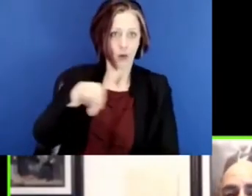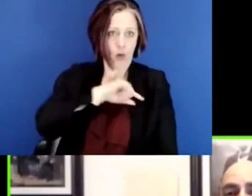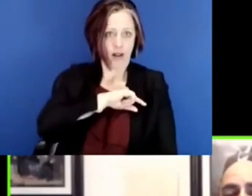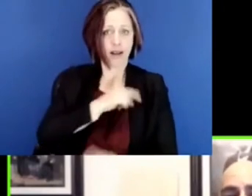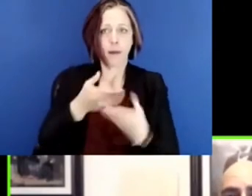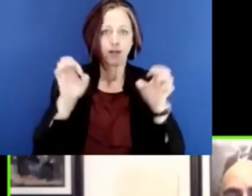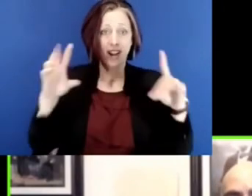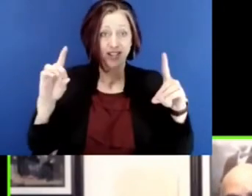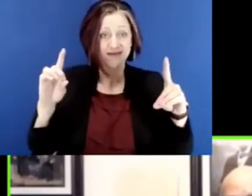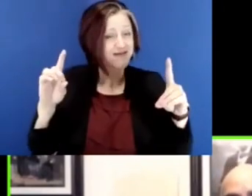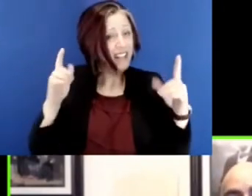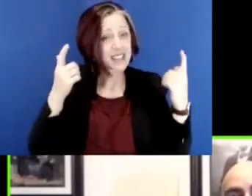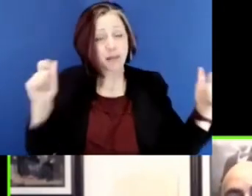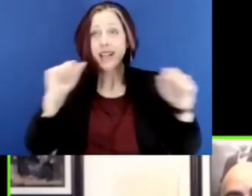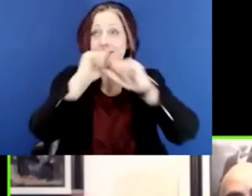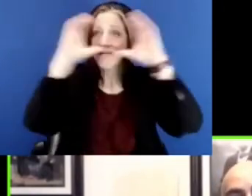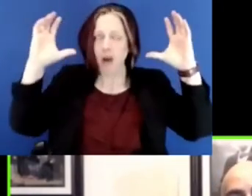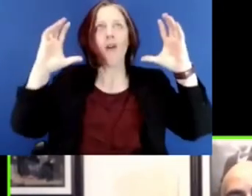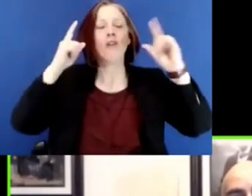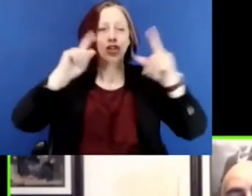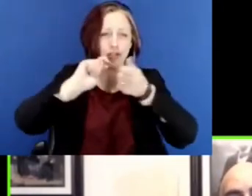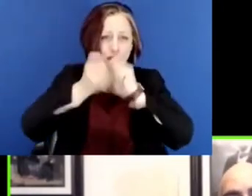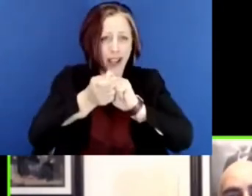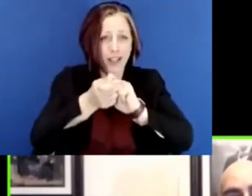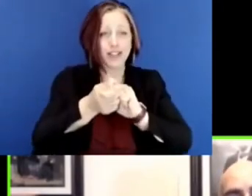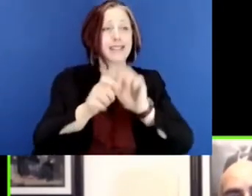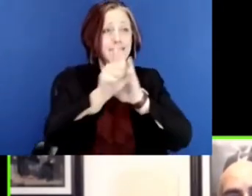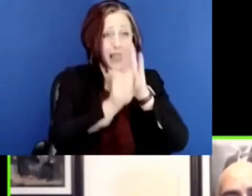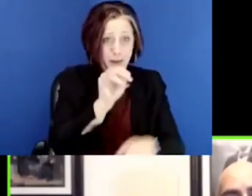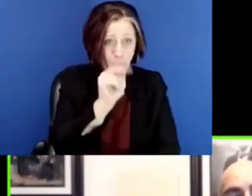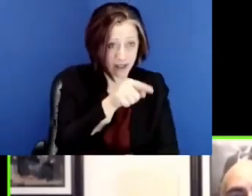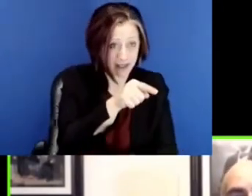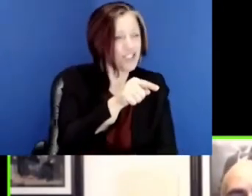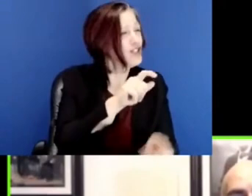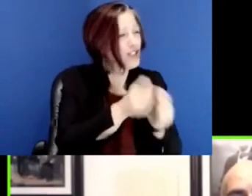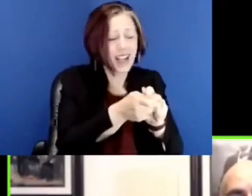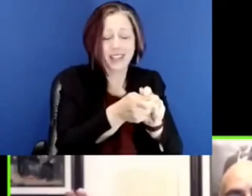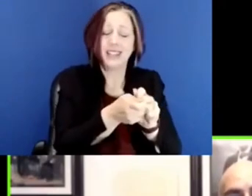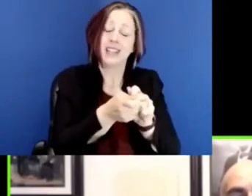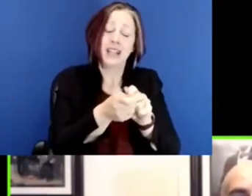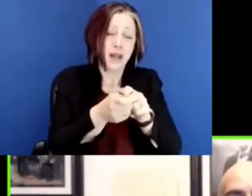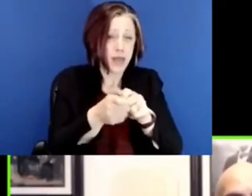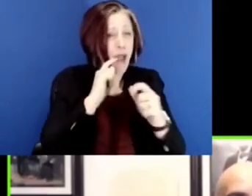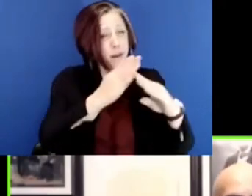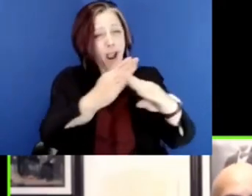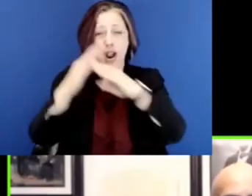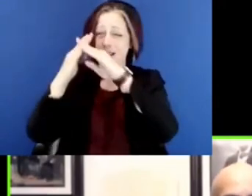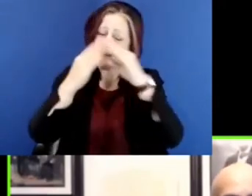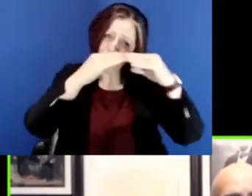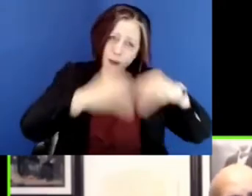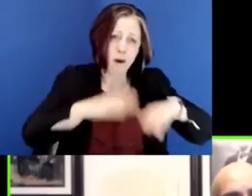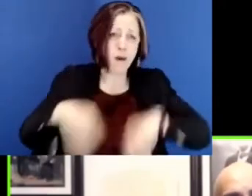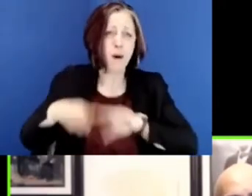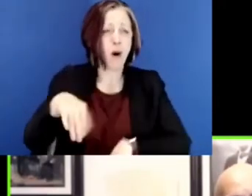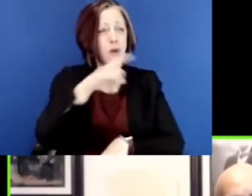biggest idea we could come up with, to change the direction of our state and make sure that we break through the barriers that are leaving so many children